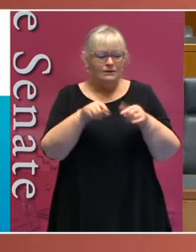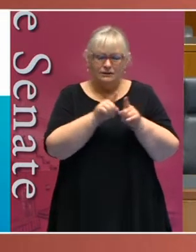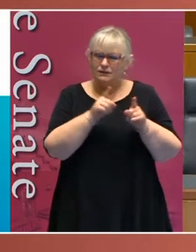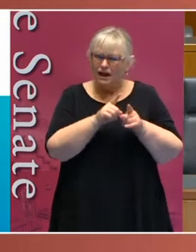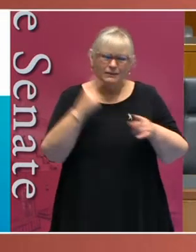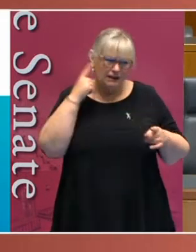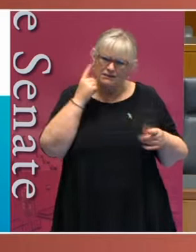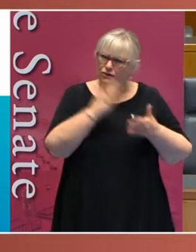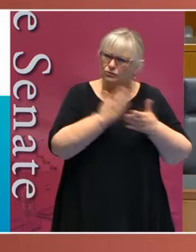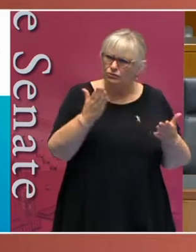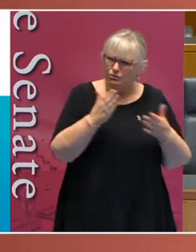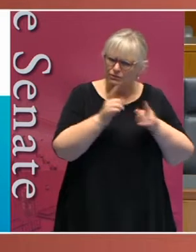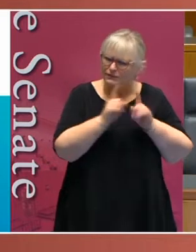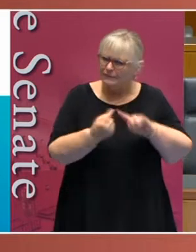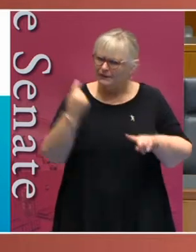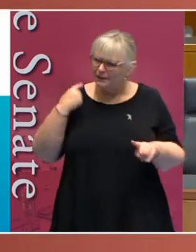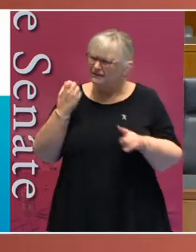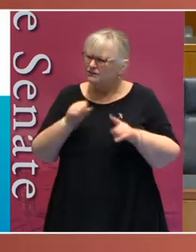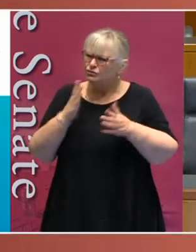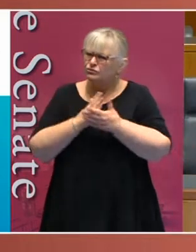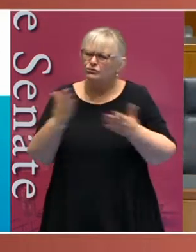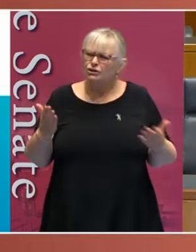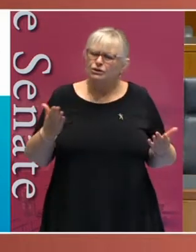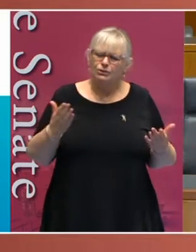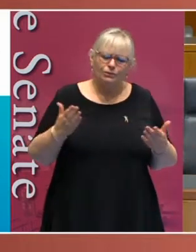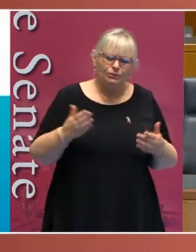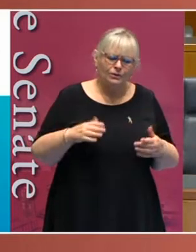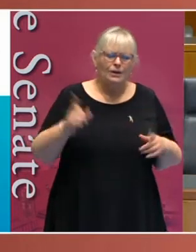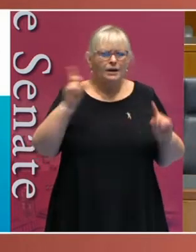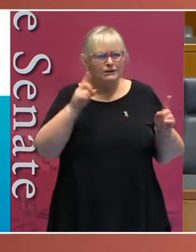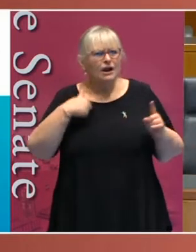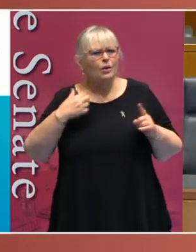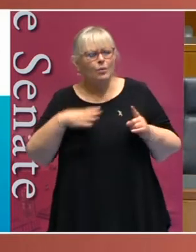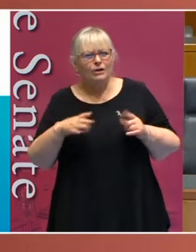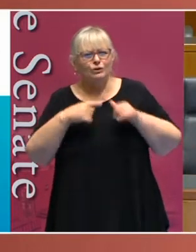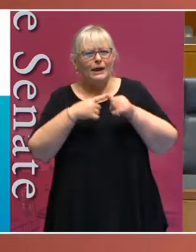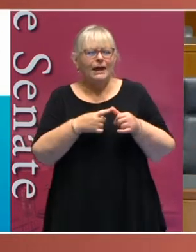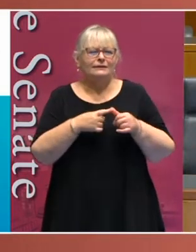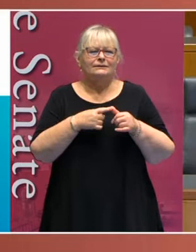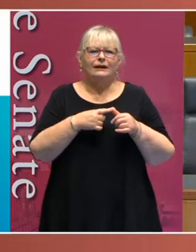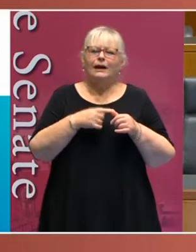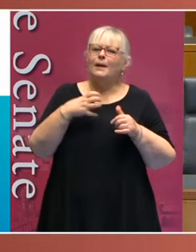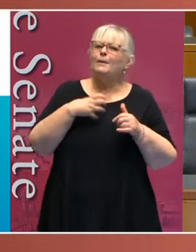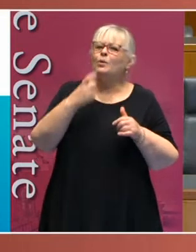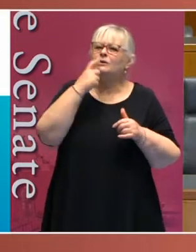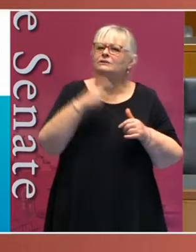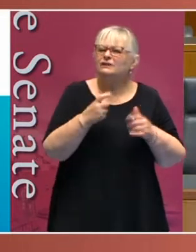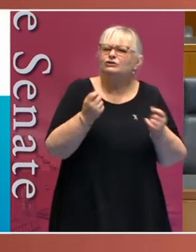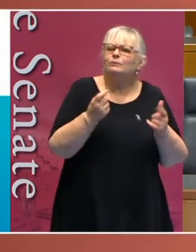true today as they have at other times. But today, I want to answer perhaps a more simple question,